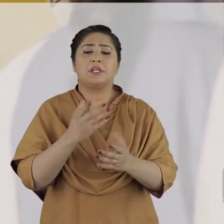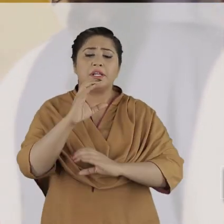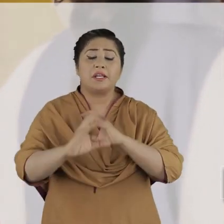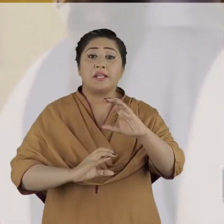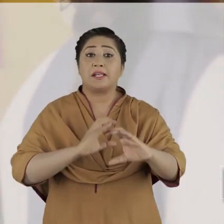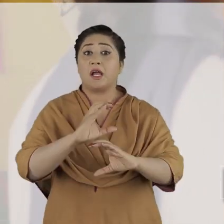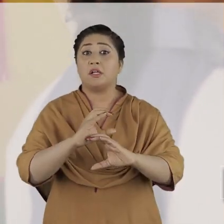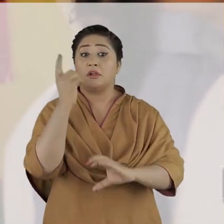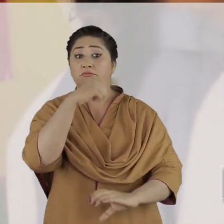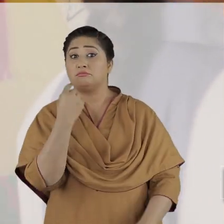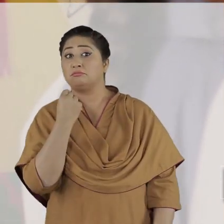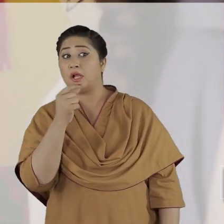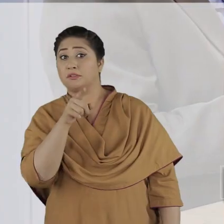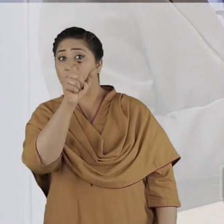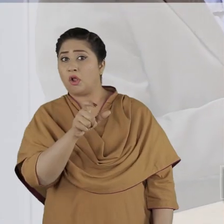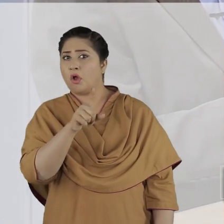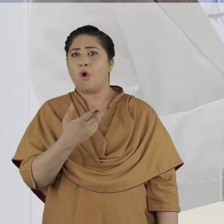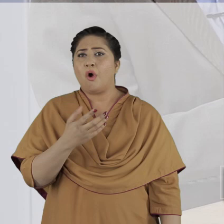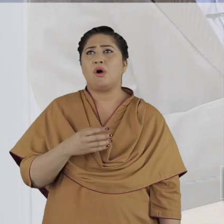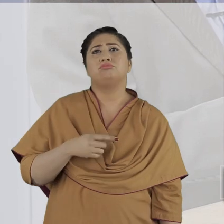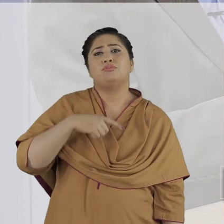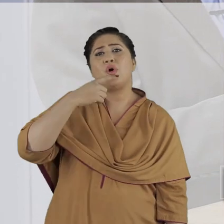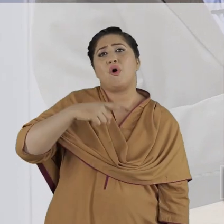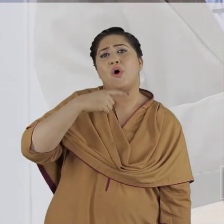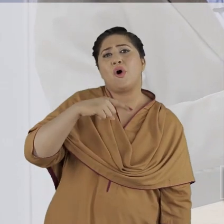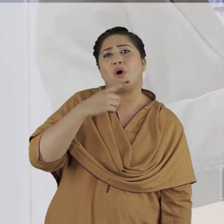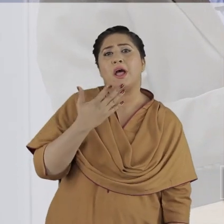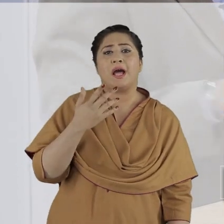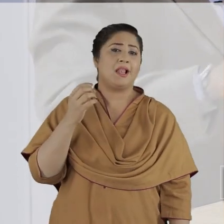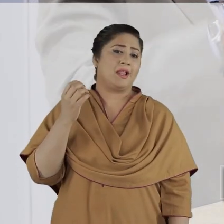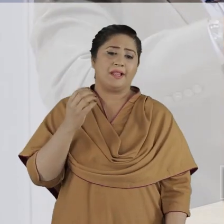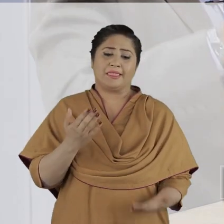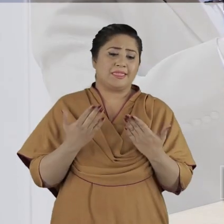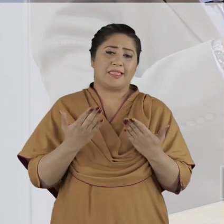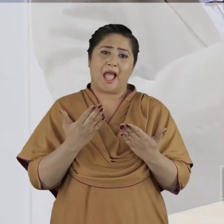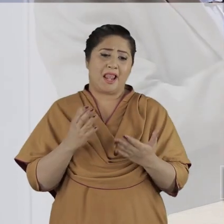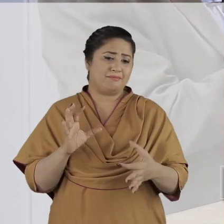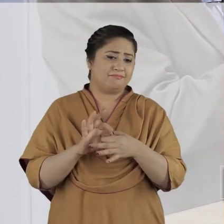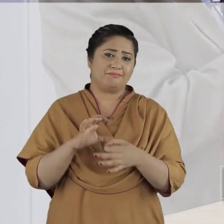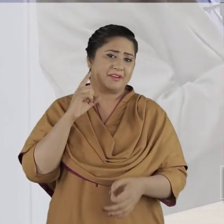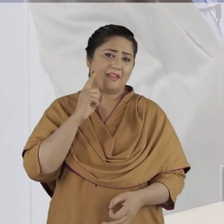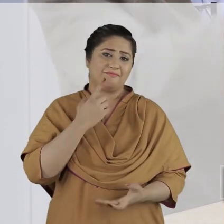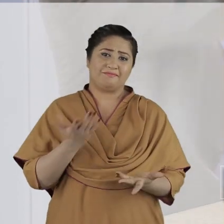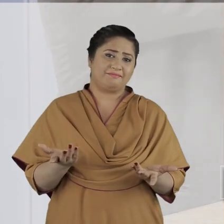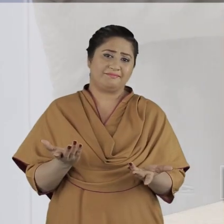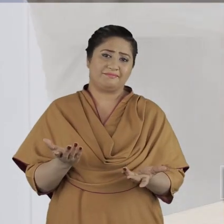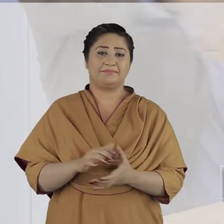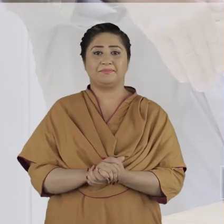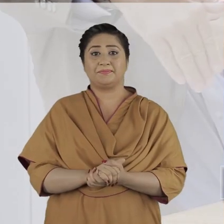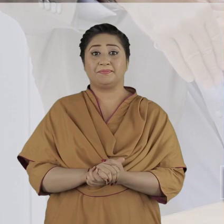deaf cultural identity. An oral-only approach to educating deaf children is not viewed favorably.